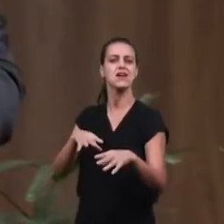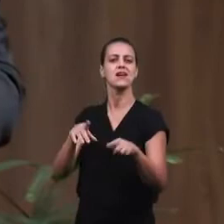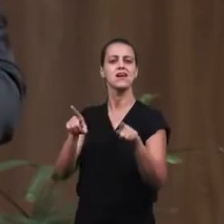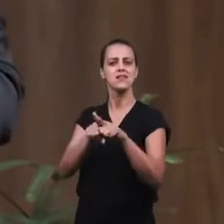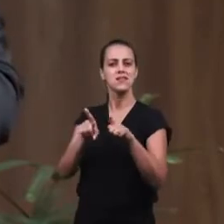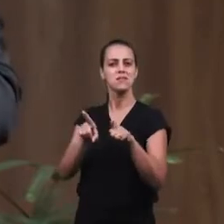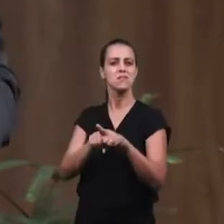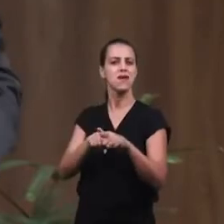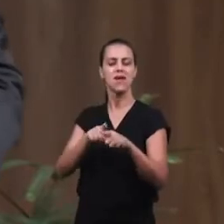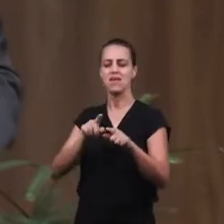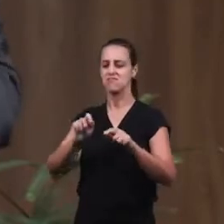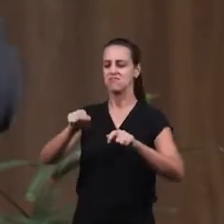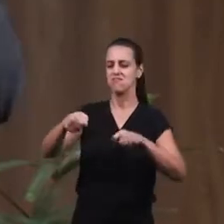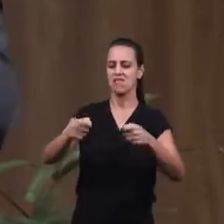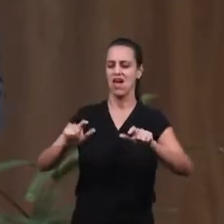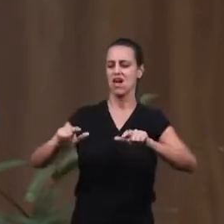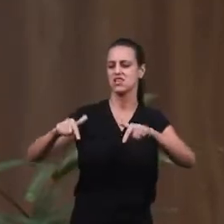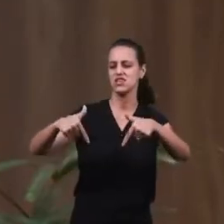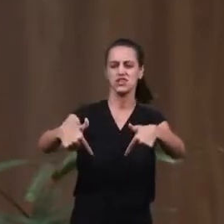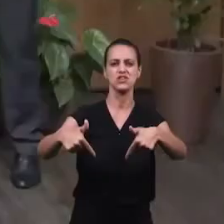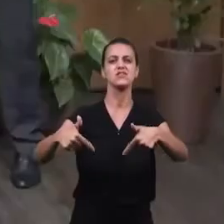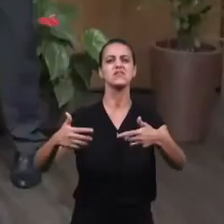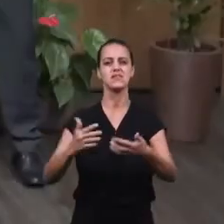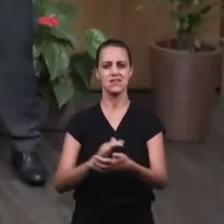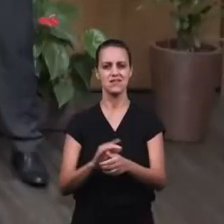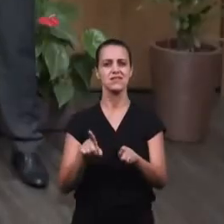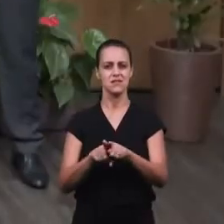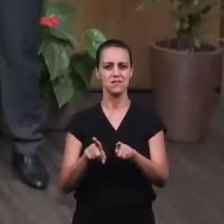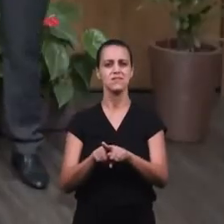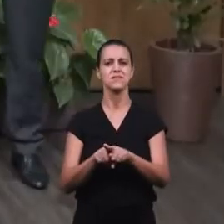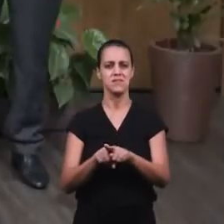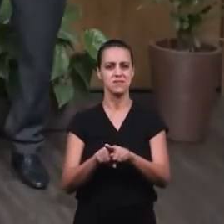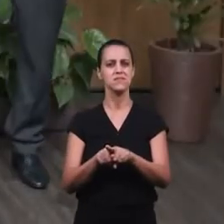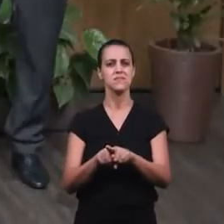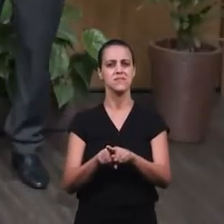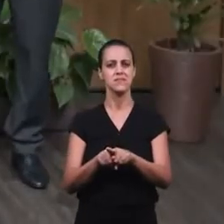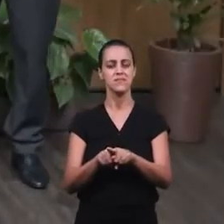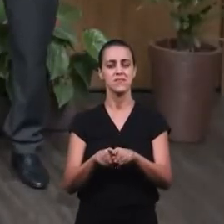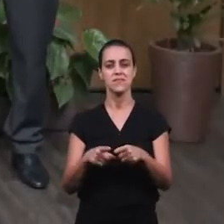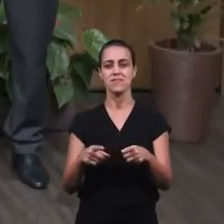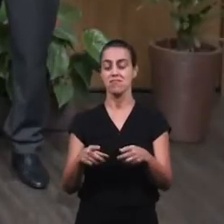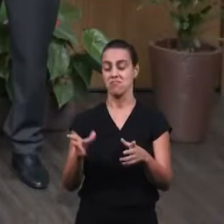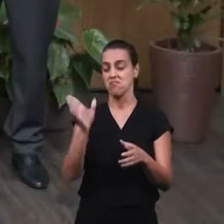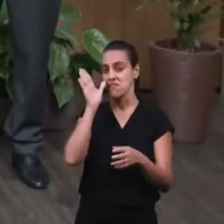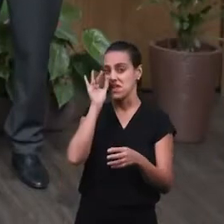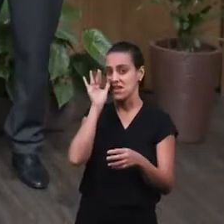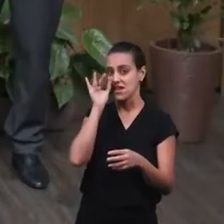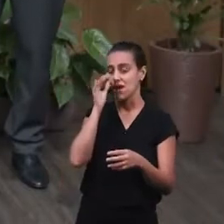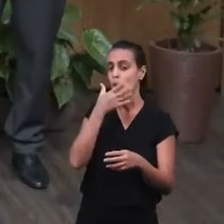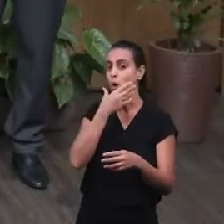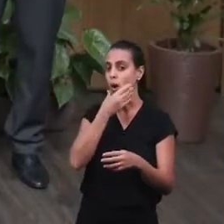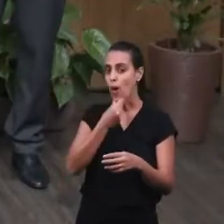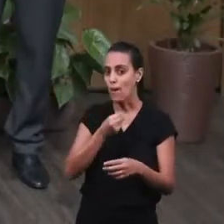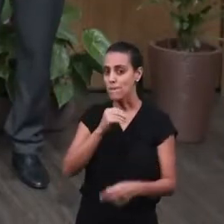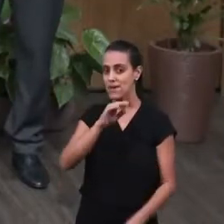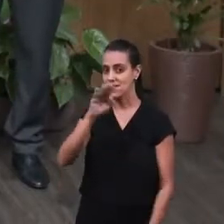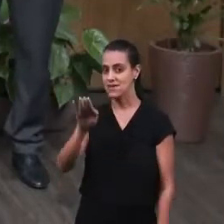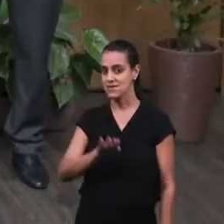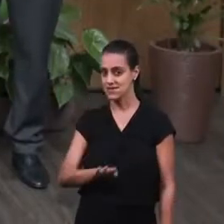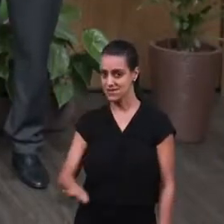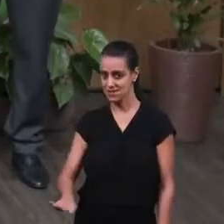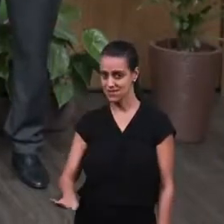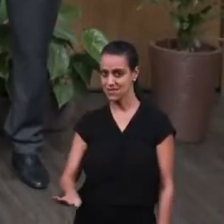obviously for the signs that he performed. And it's interesting, Sergio, that Zacchaeus